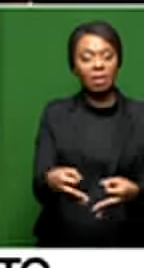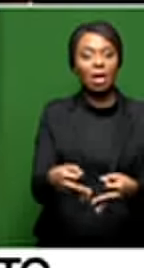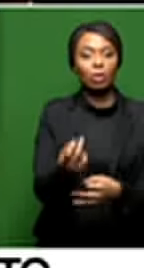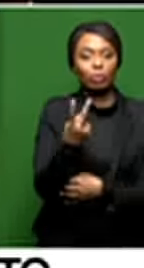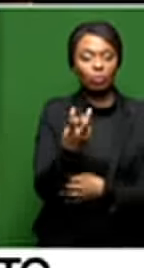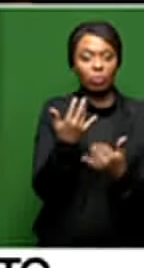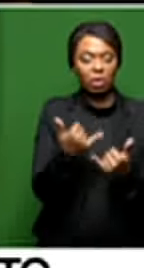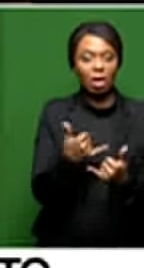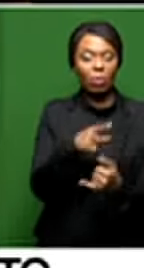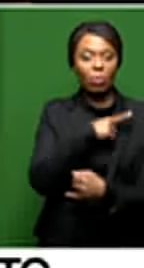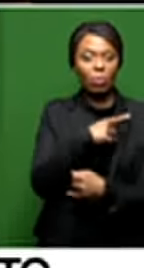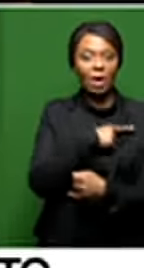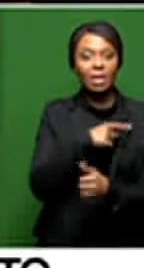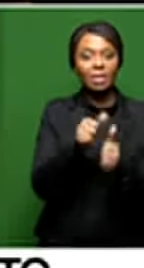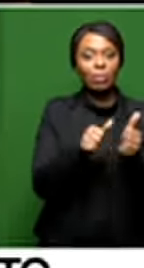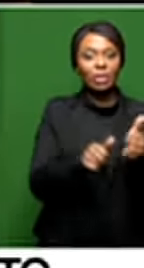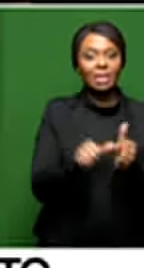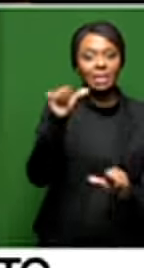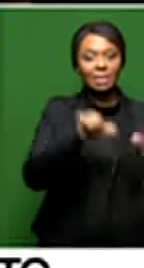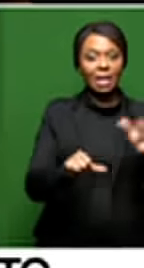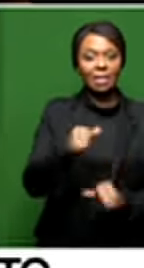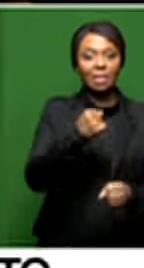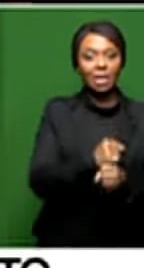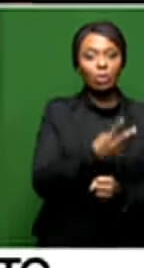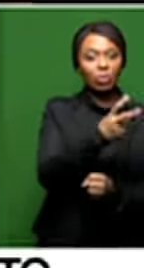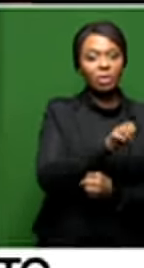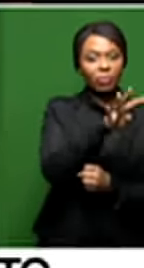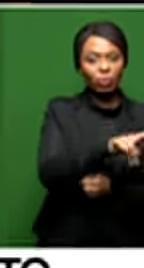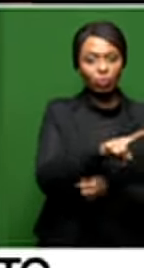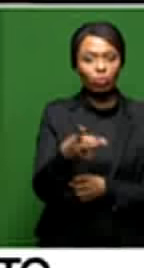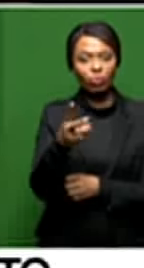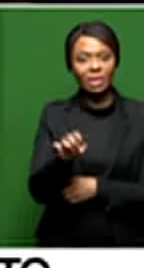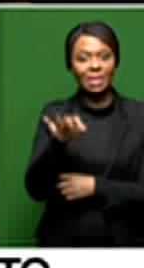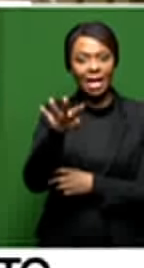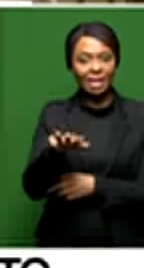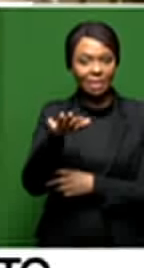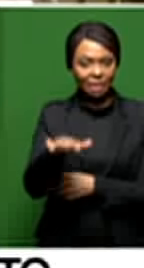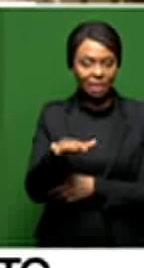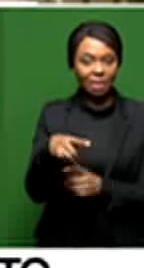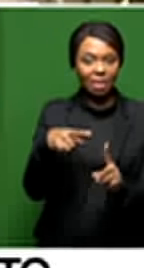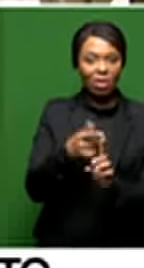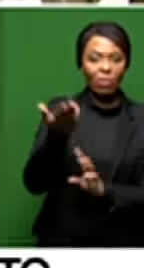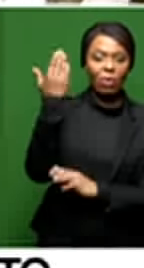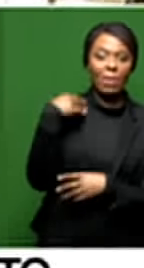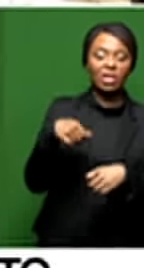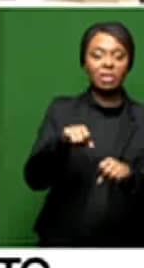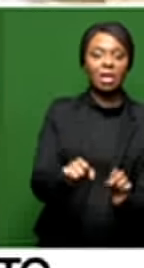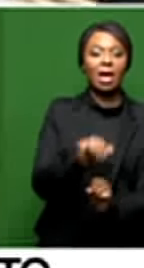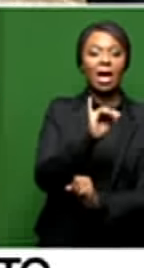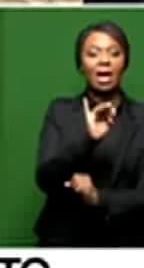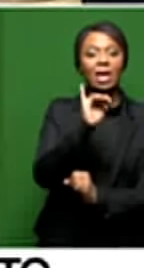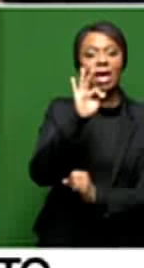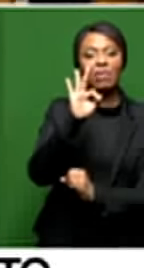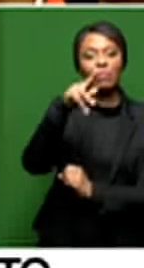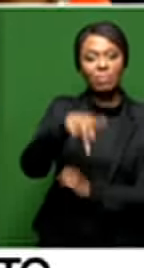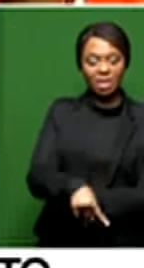served as Deputy Science and Technology Minister between 2014 and 2019. Magwazam Sibi was a former chairperson of the IFP